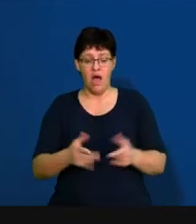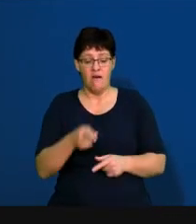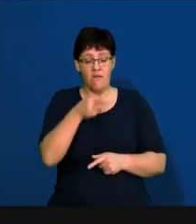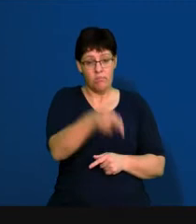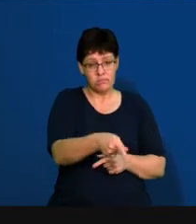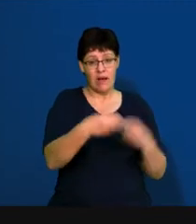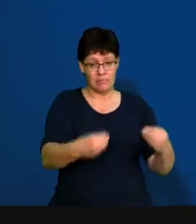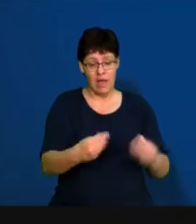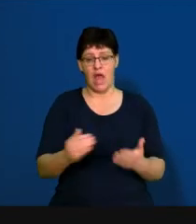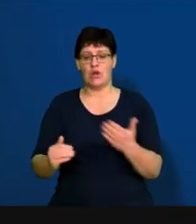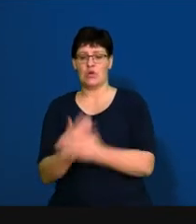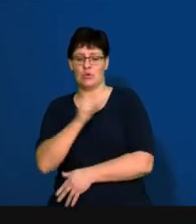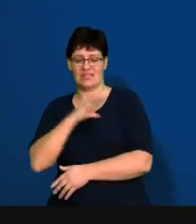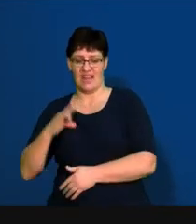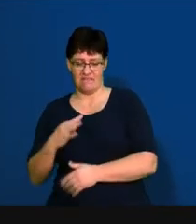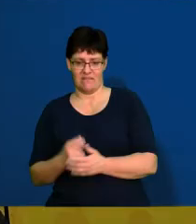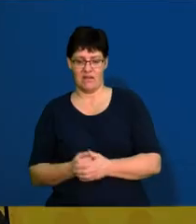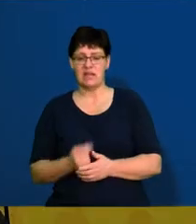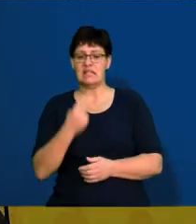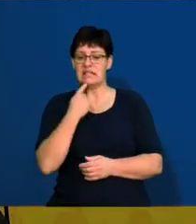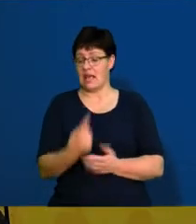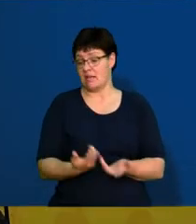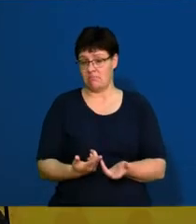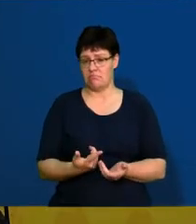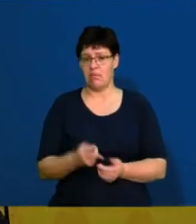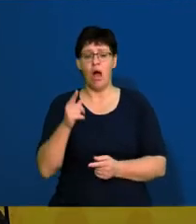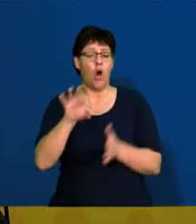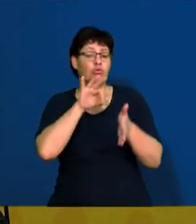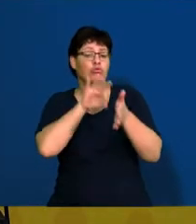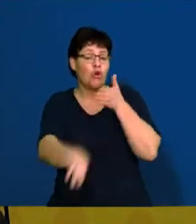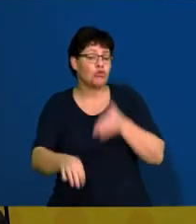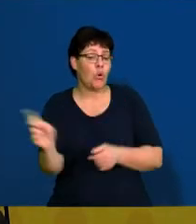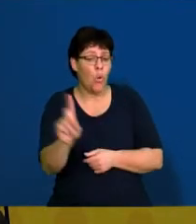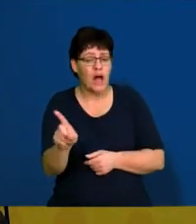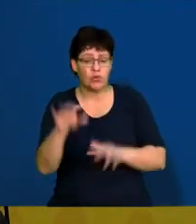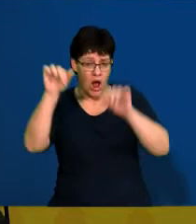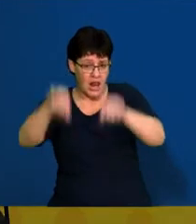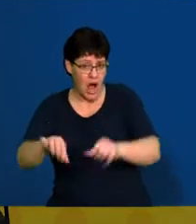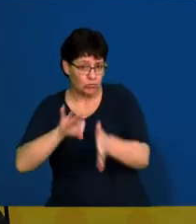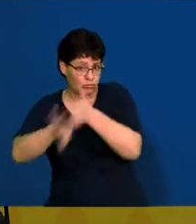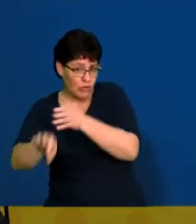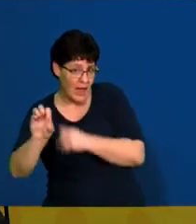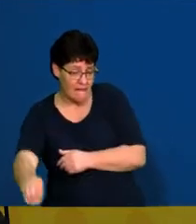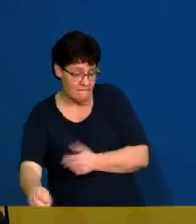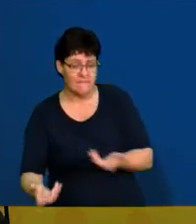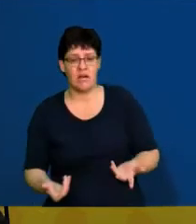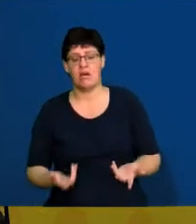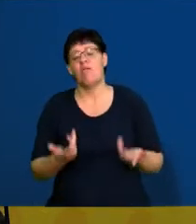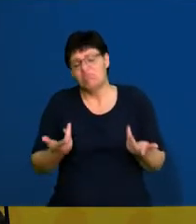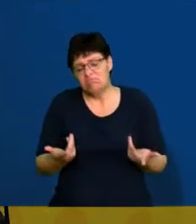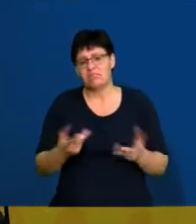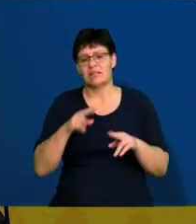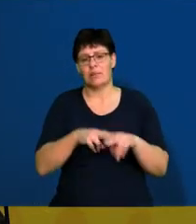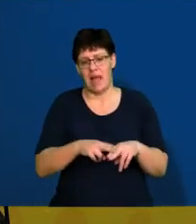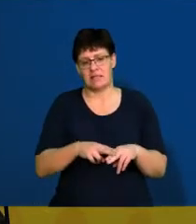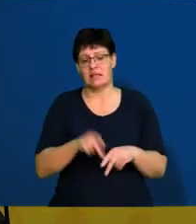and new employees. So they're just going to say, right, what type of contracts are you allowed in terms of